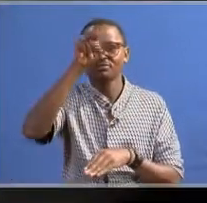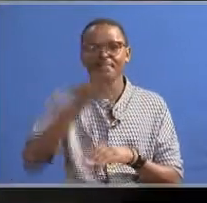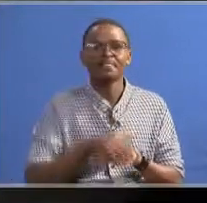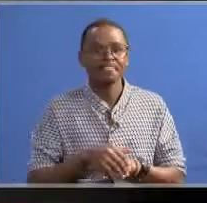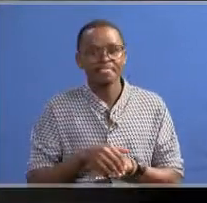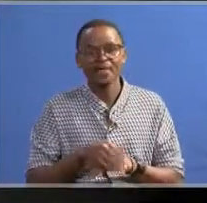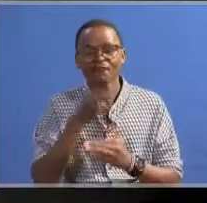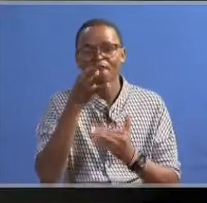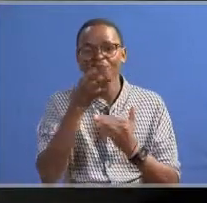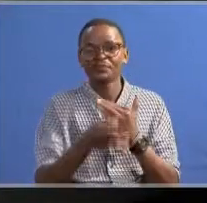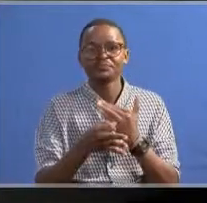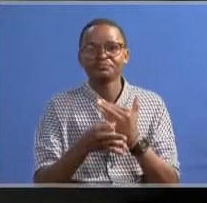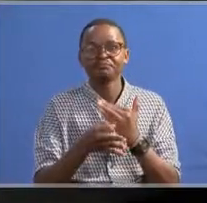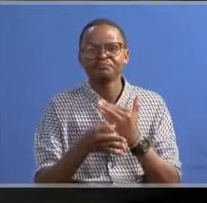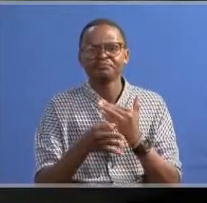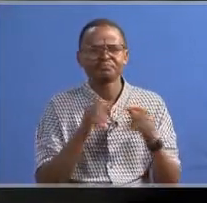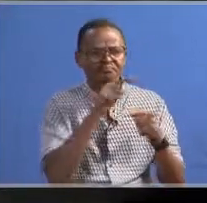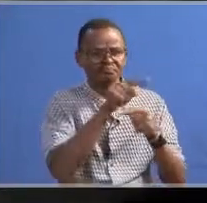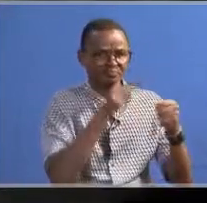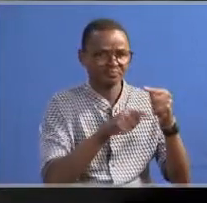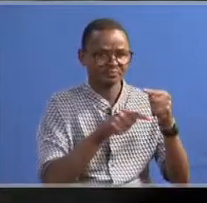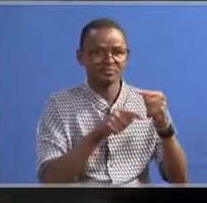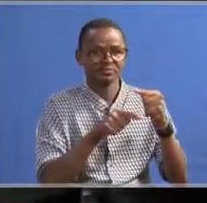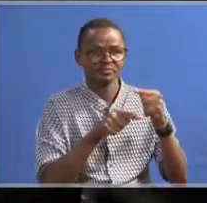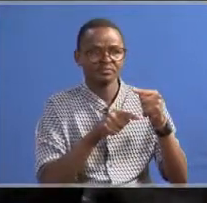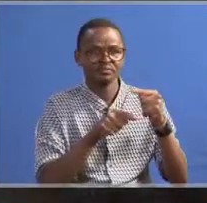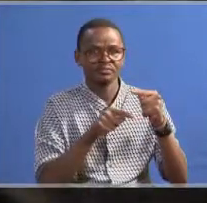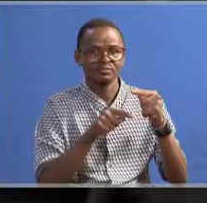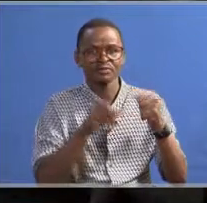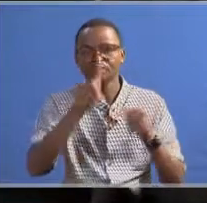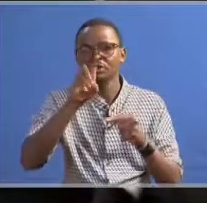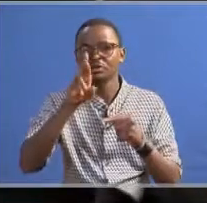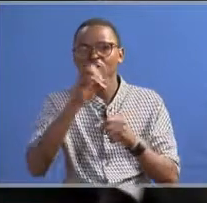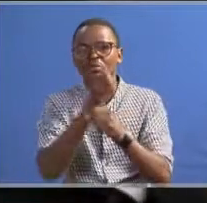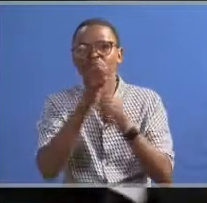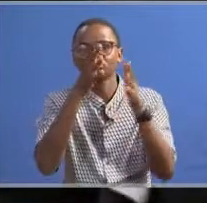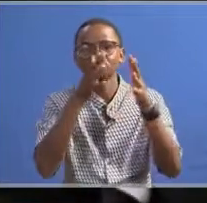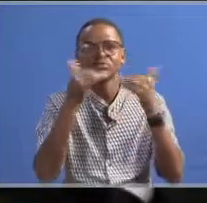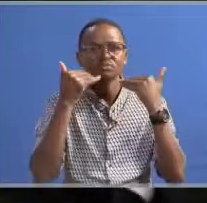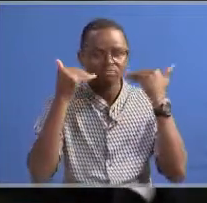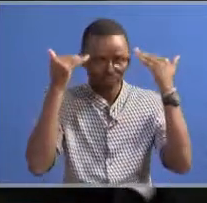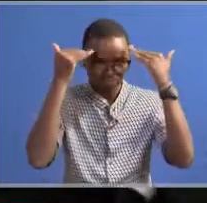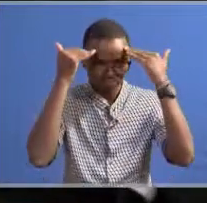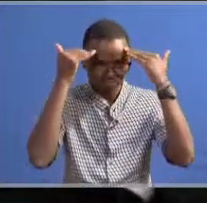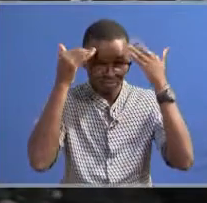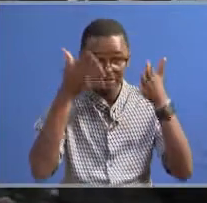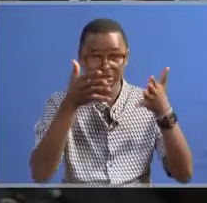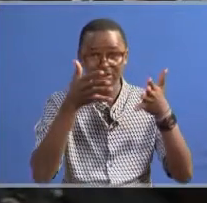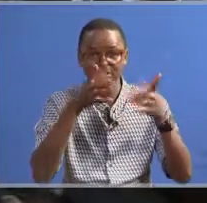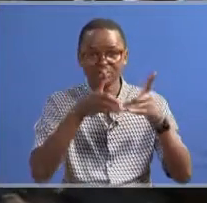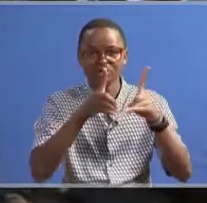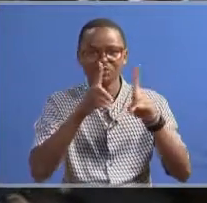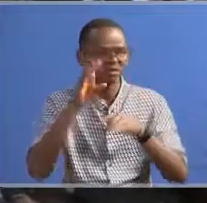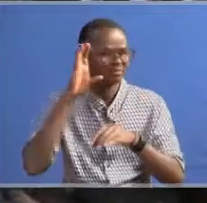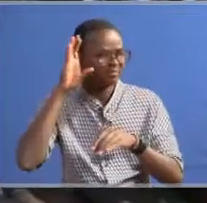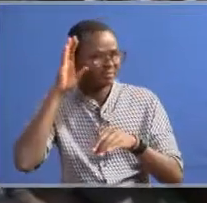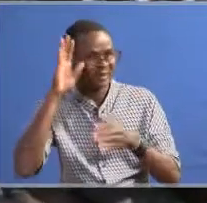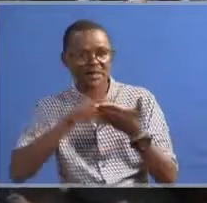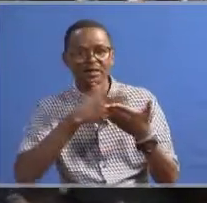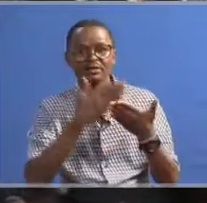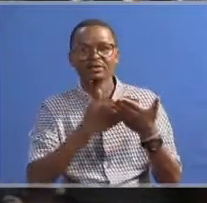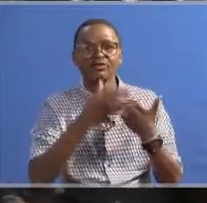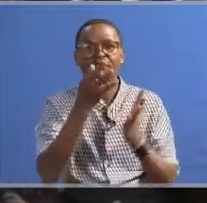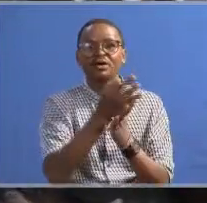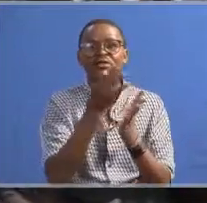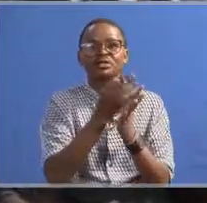Finally, the division among the dark workers' union leadership played in court. This was during the hearing of the application